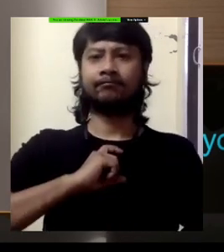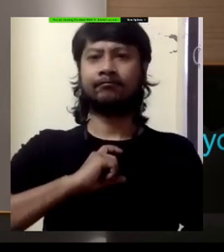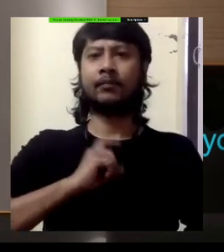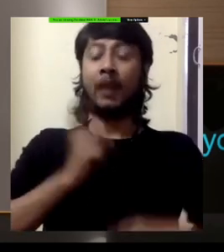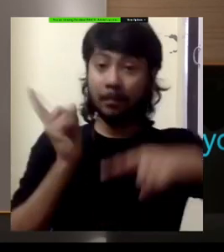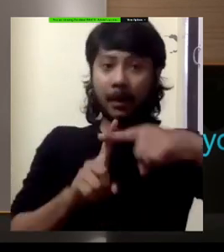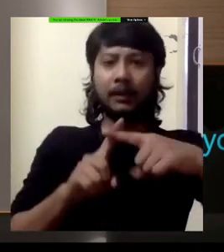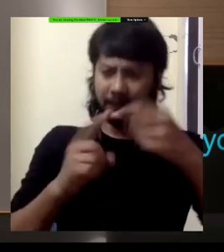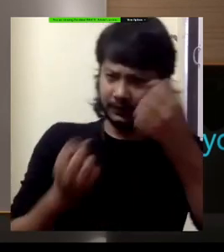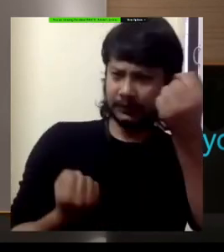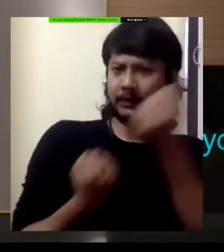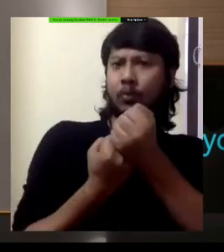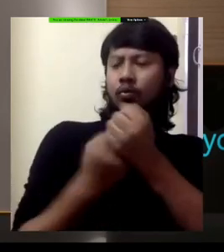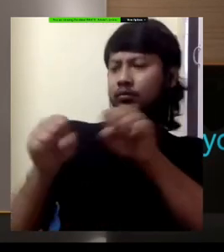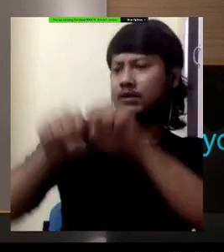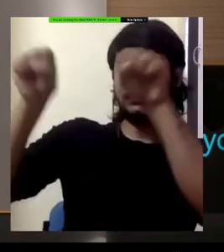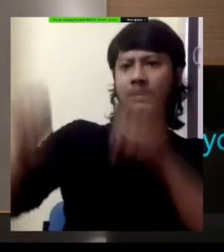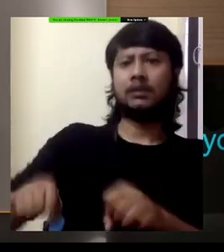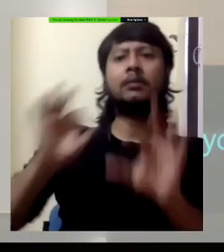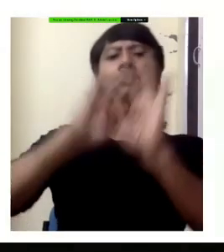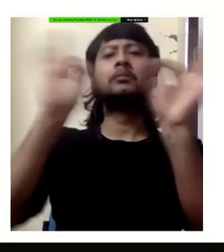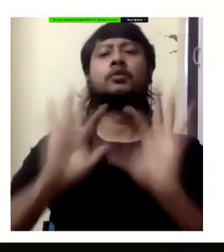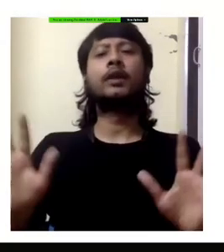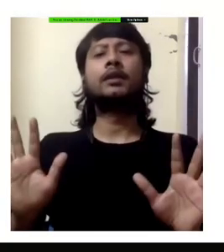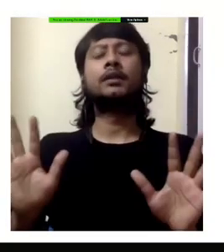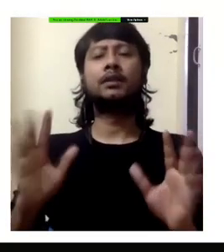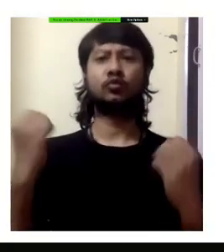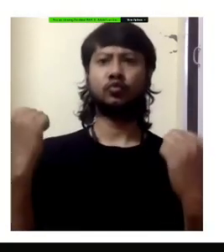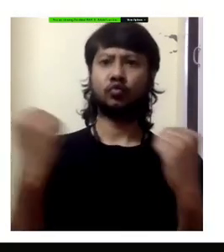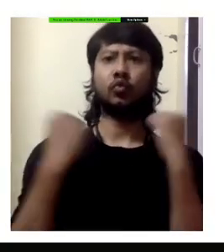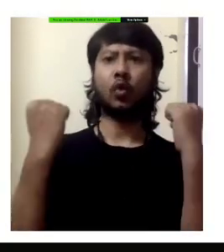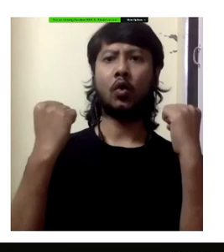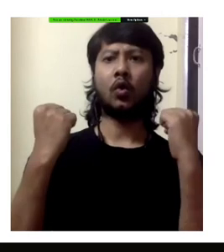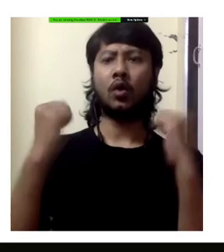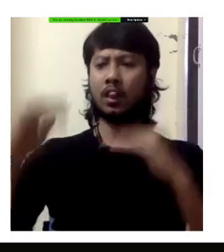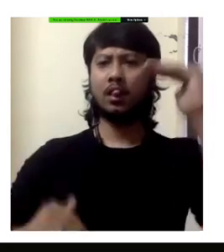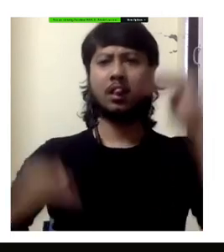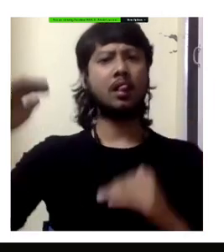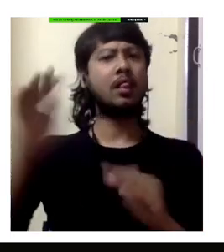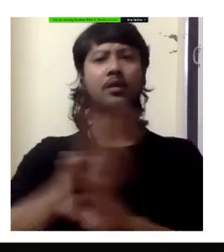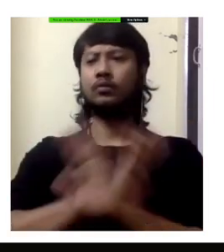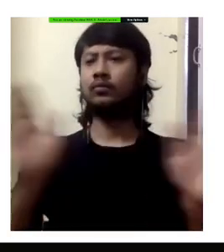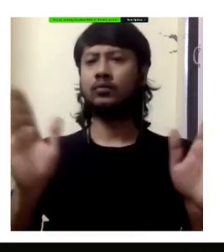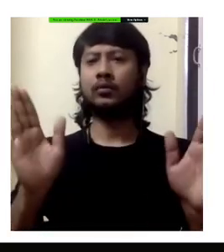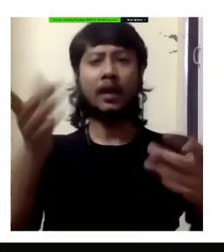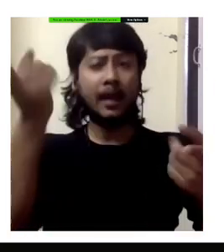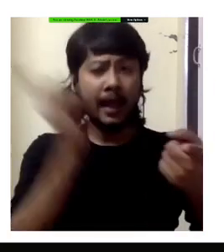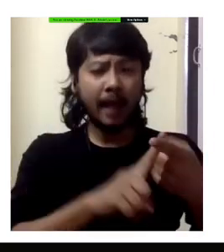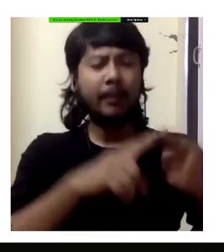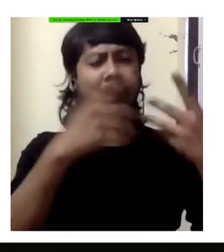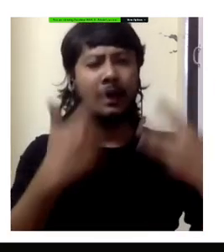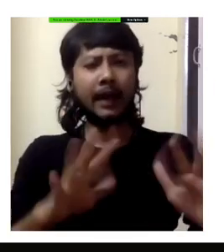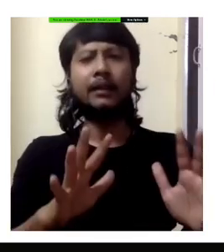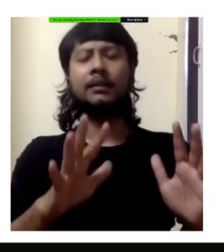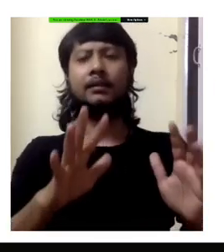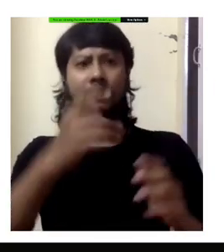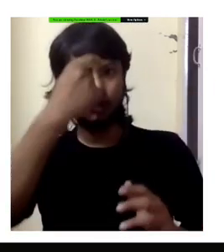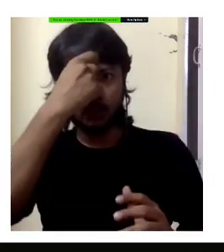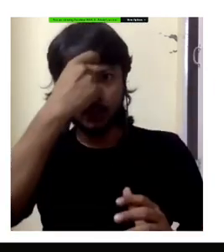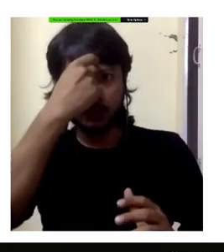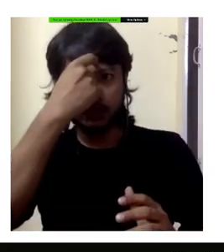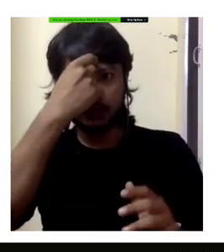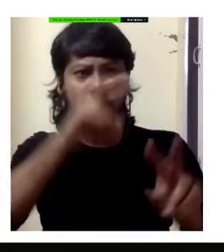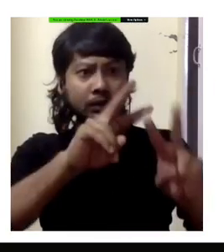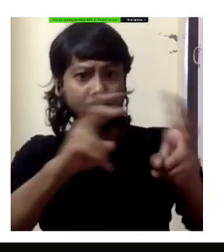framework for all the issues and challenges that the illustrious people I've had the